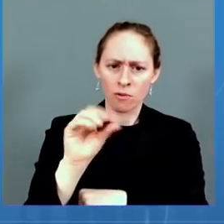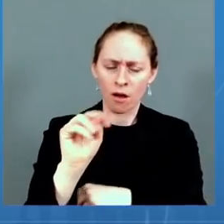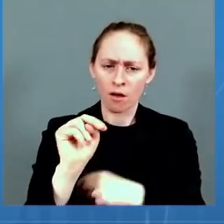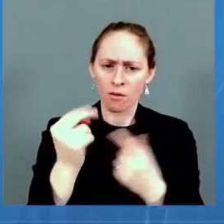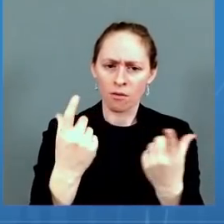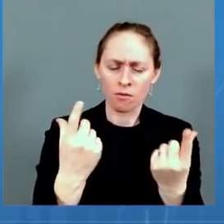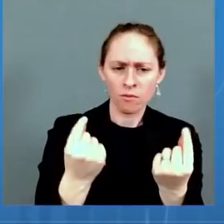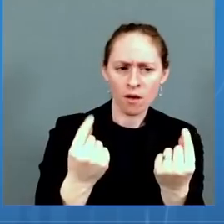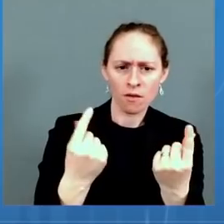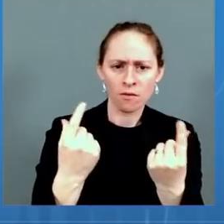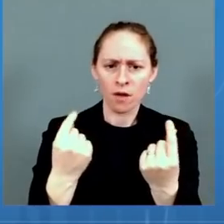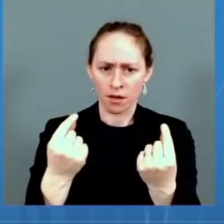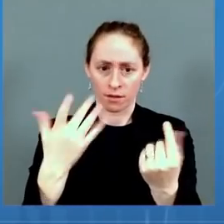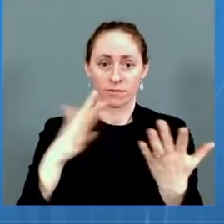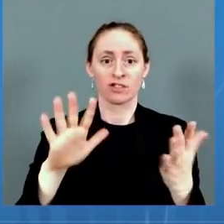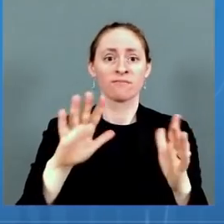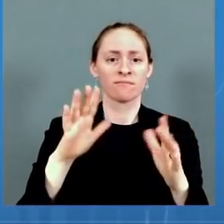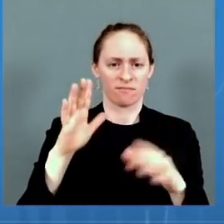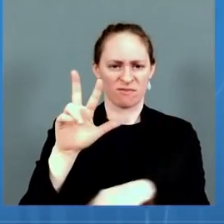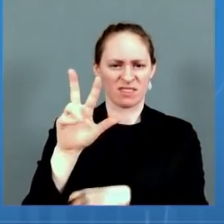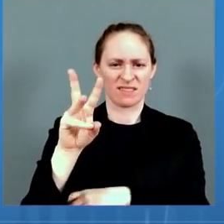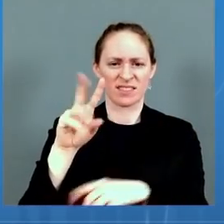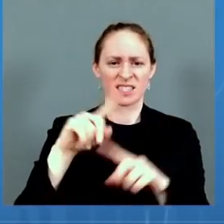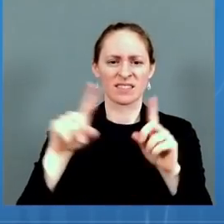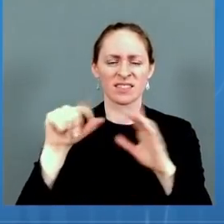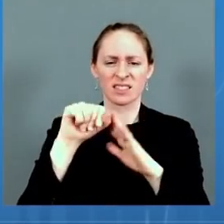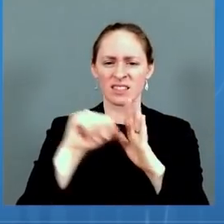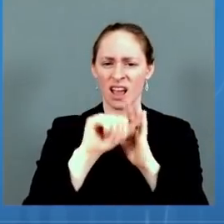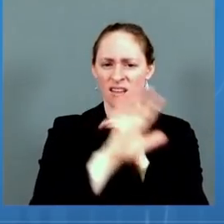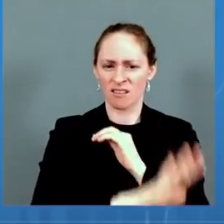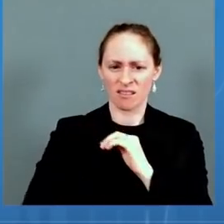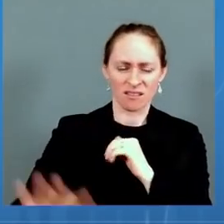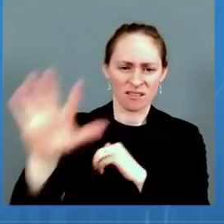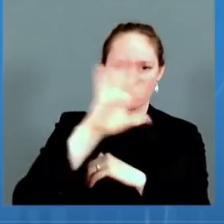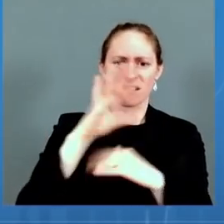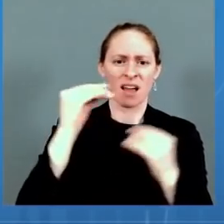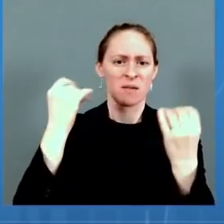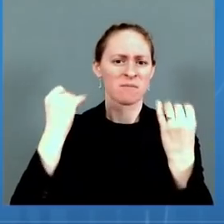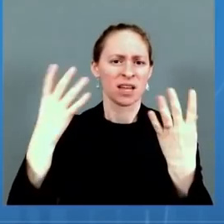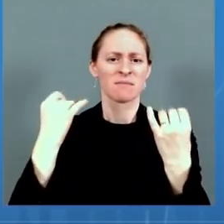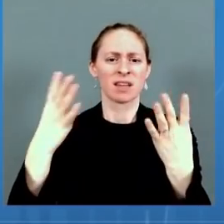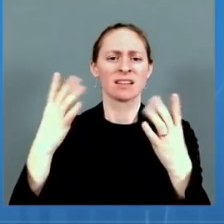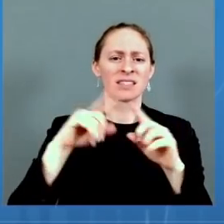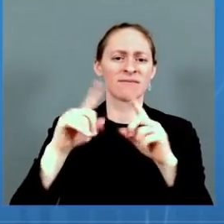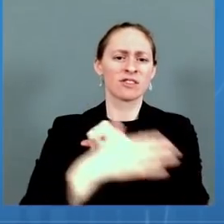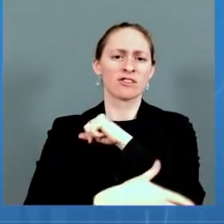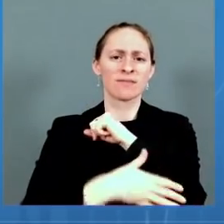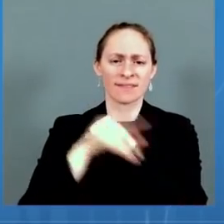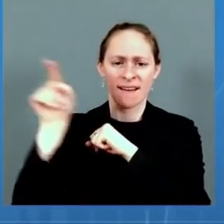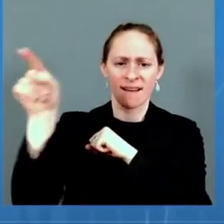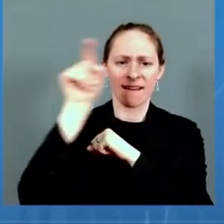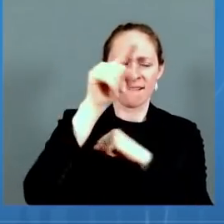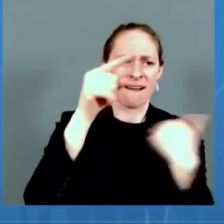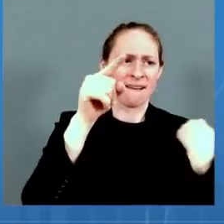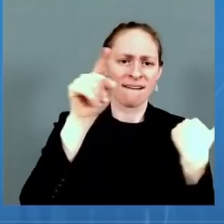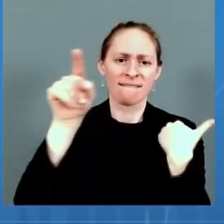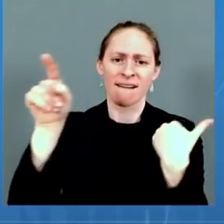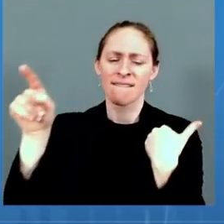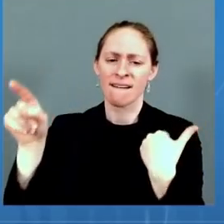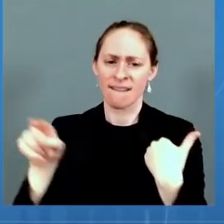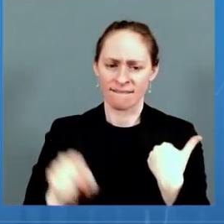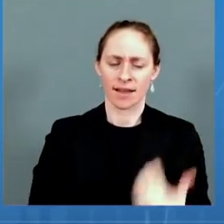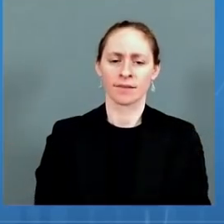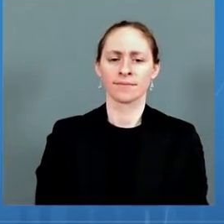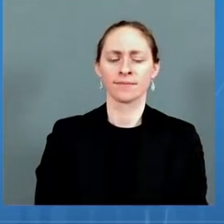variant. And yesterday, CDC released data that estimate the prevalence of the Omicron variant based on our